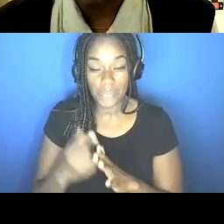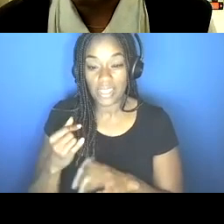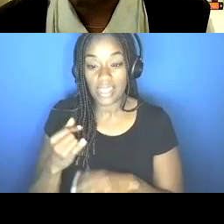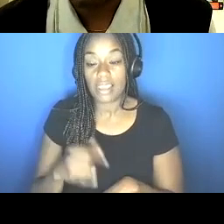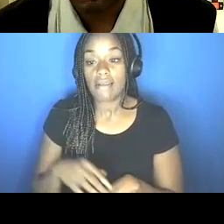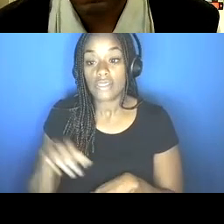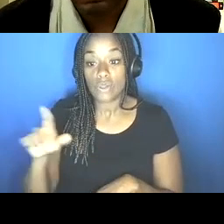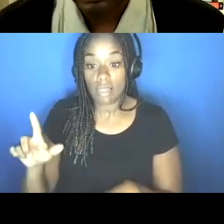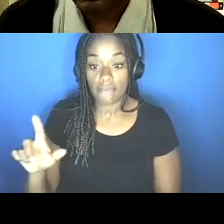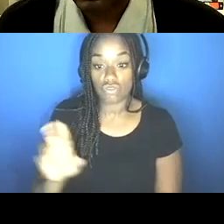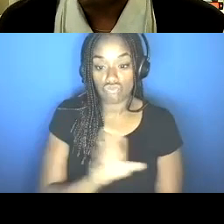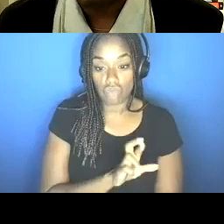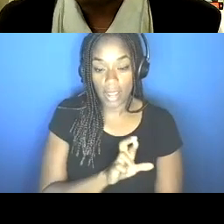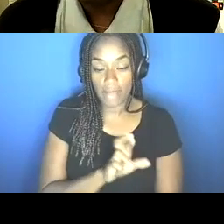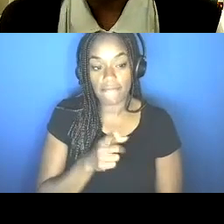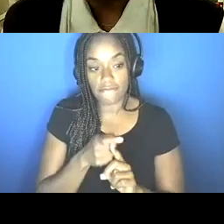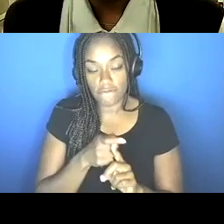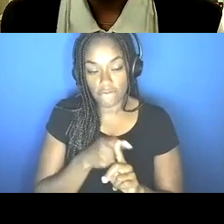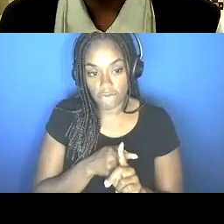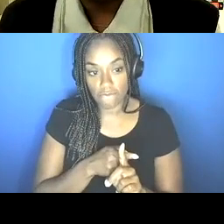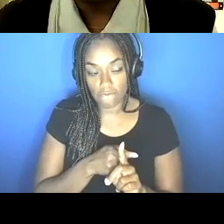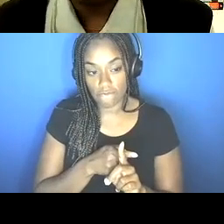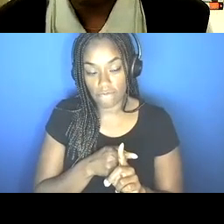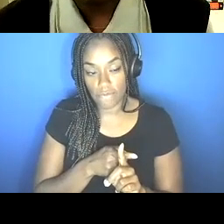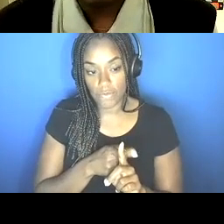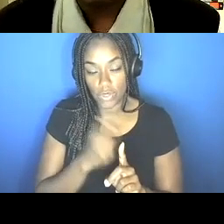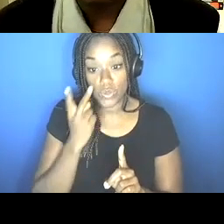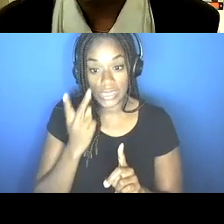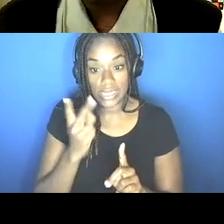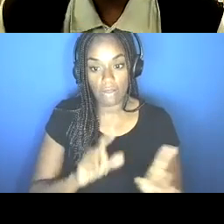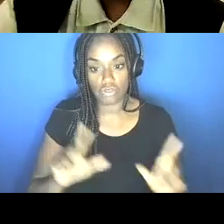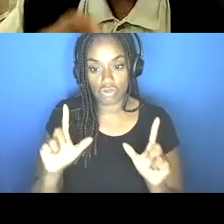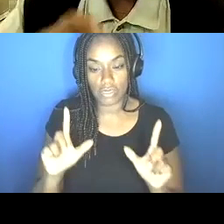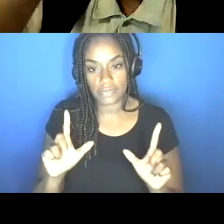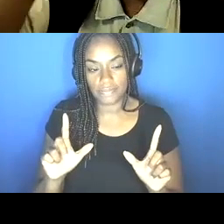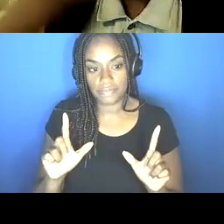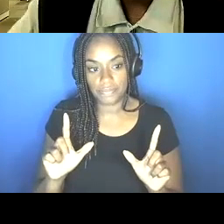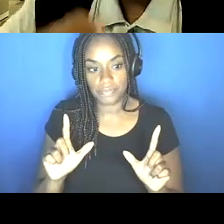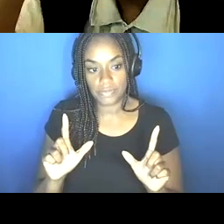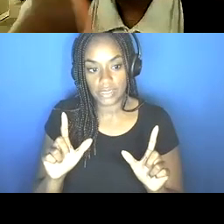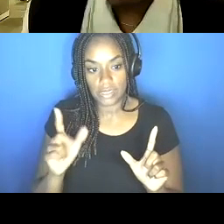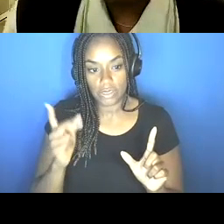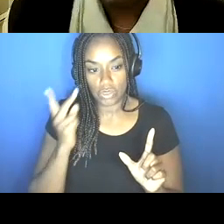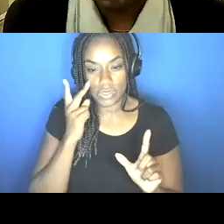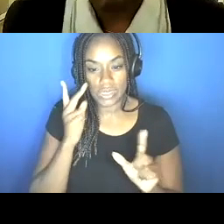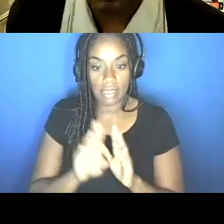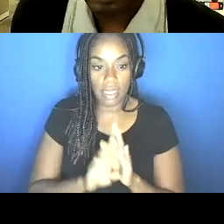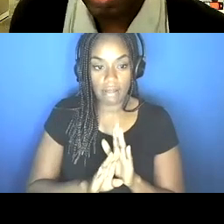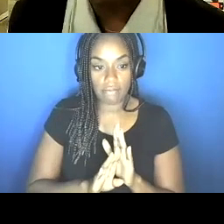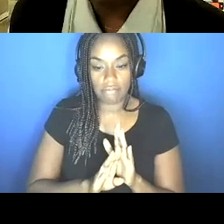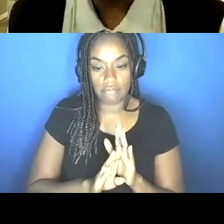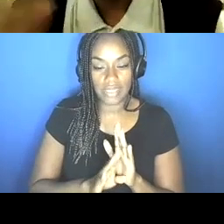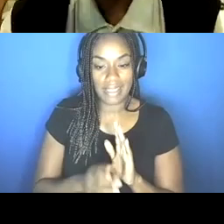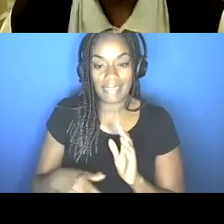across, um, across the, across the screen, you'll see, uh, where we had, uh, the vertical up and down light blue